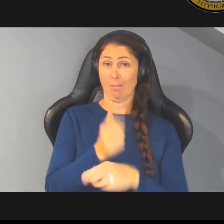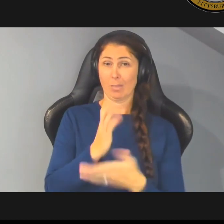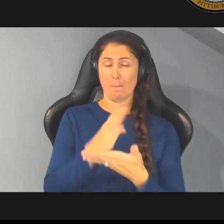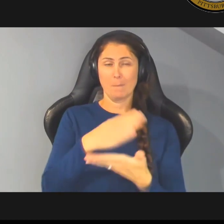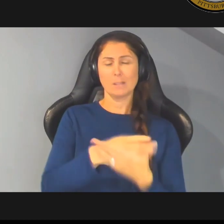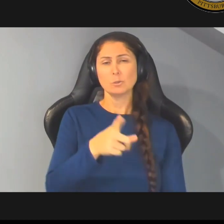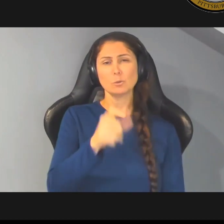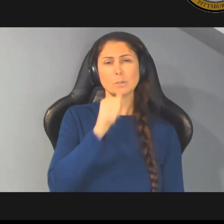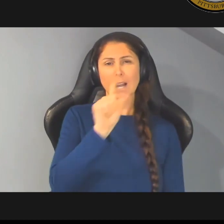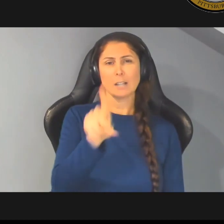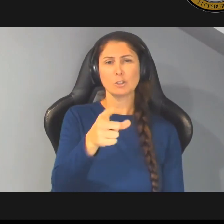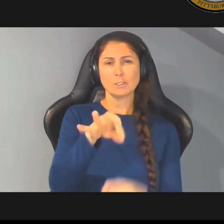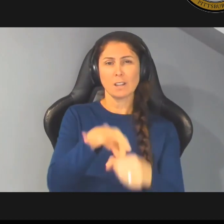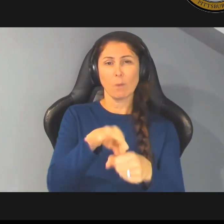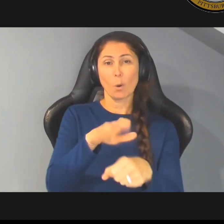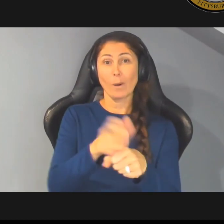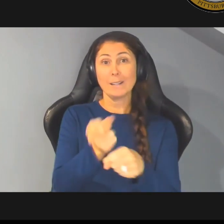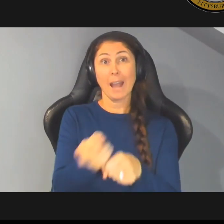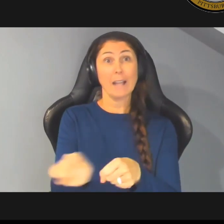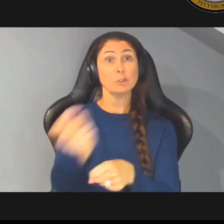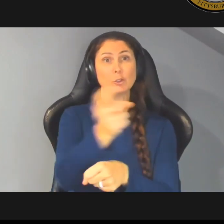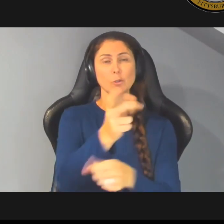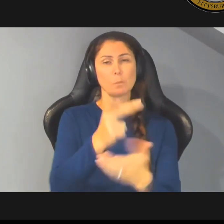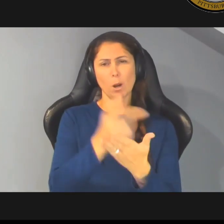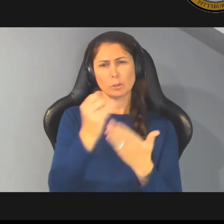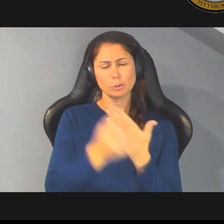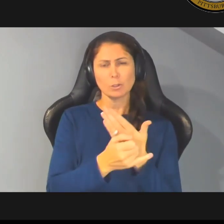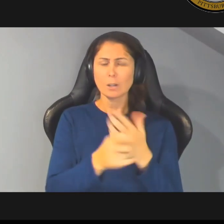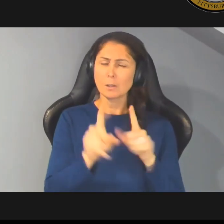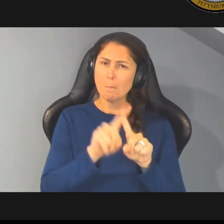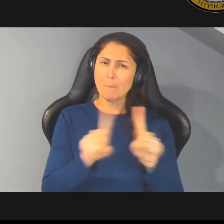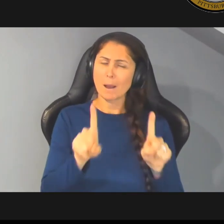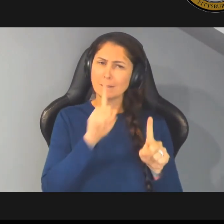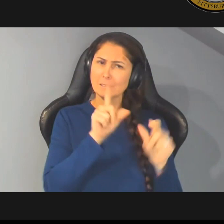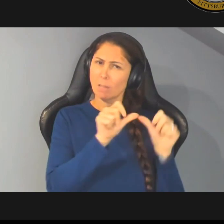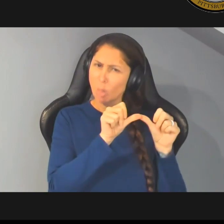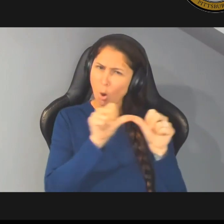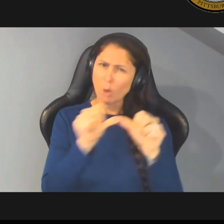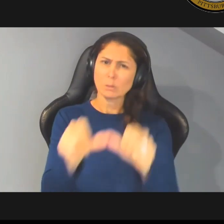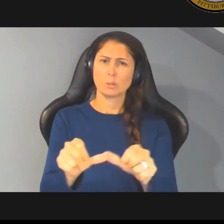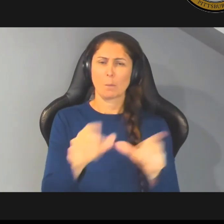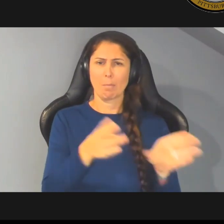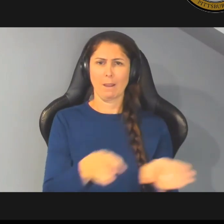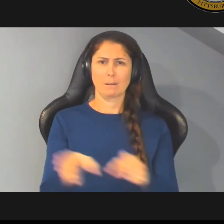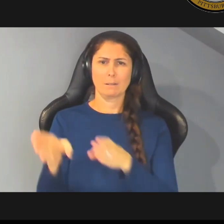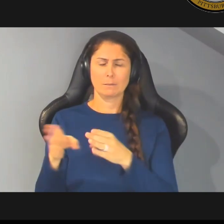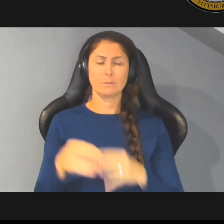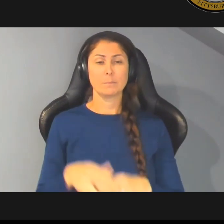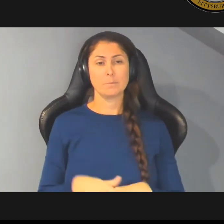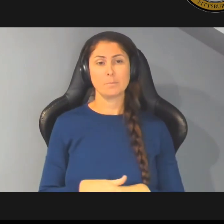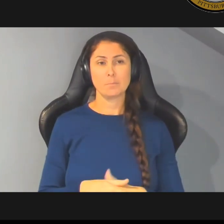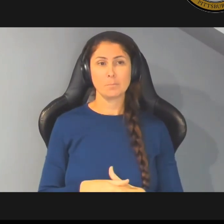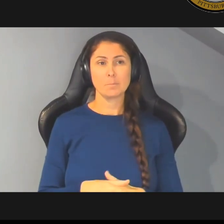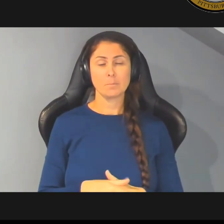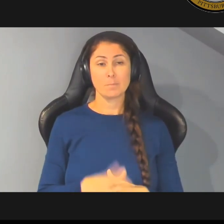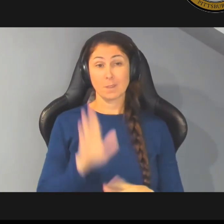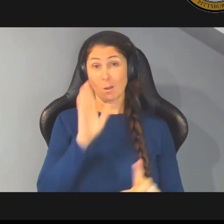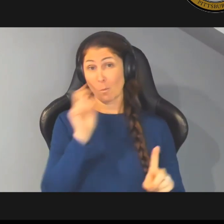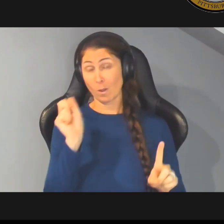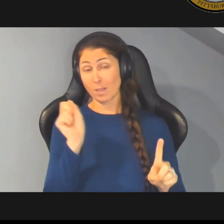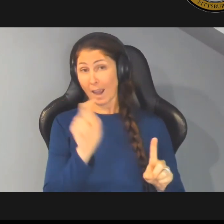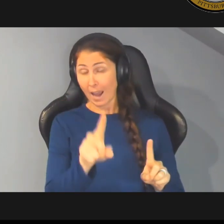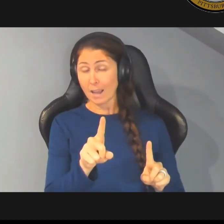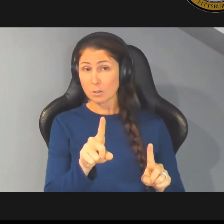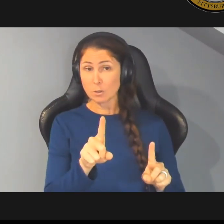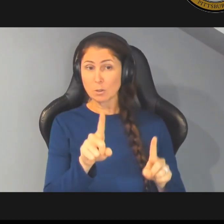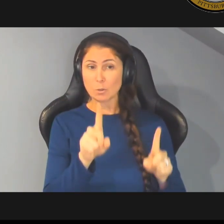on next year's projects but it's it's a long-term plan um so i'm gonna ask you to indulge me for a quick